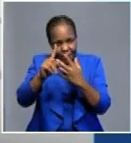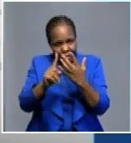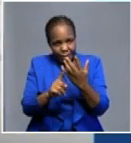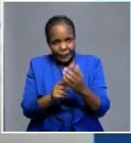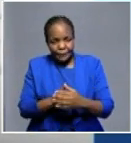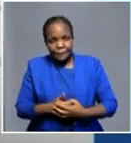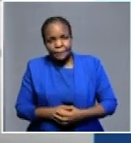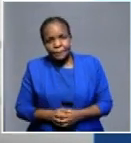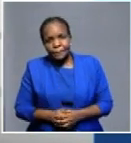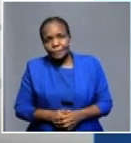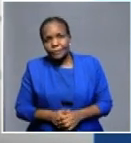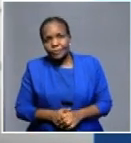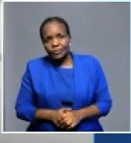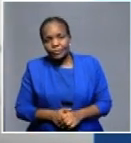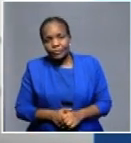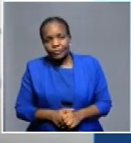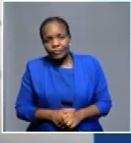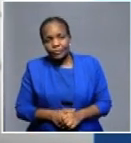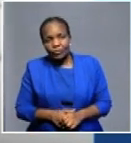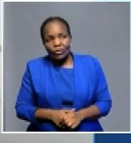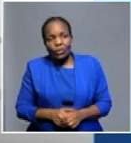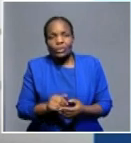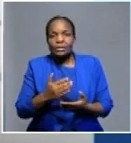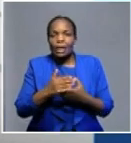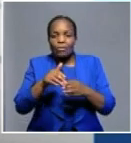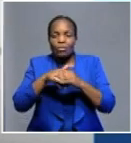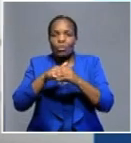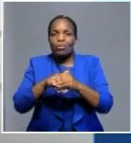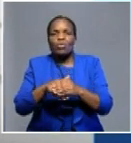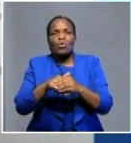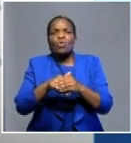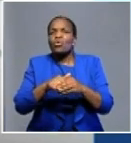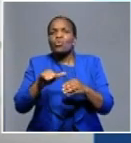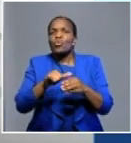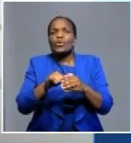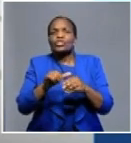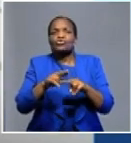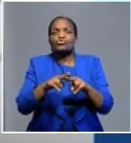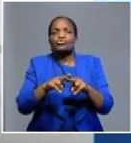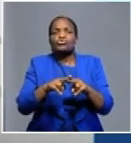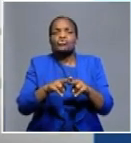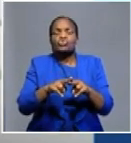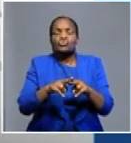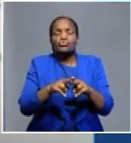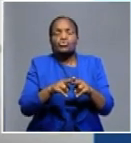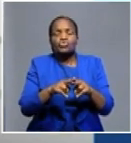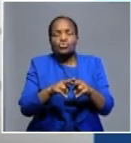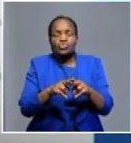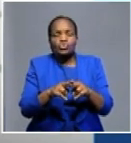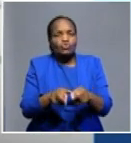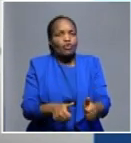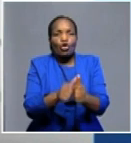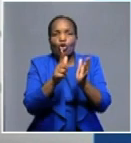deal with the illegal transportation in the country. Once we have dealt with the illegal transportation, then